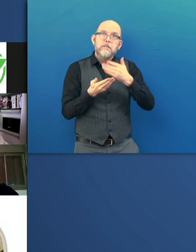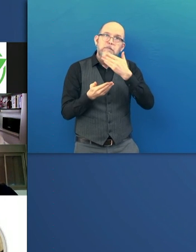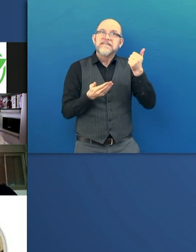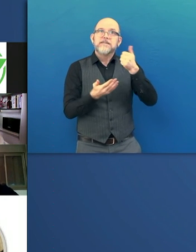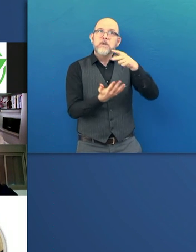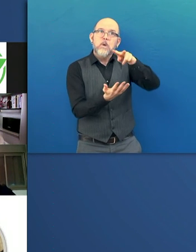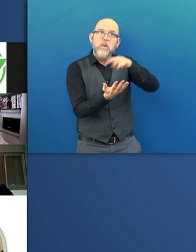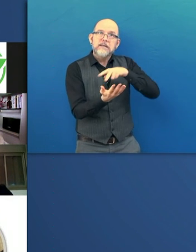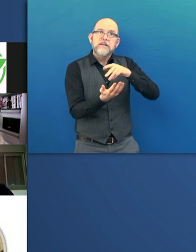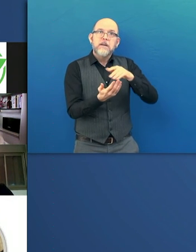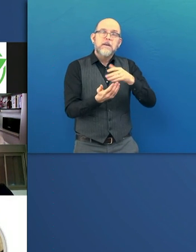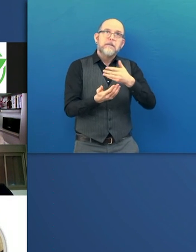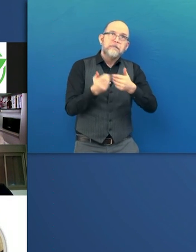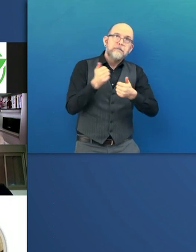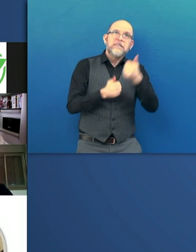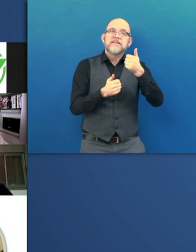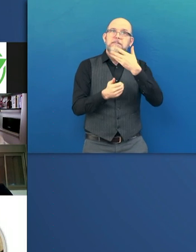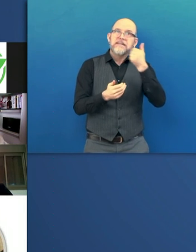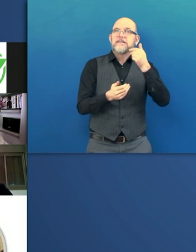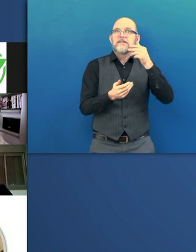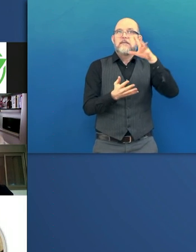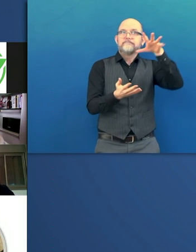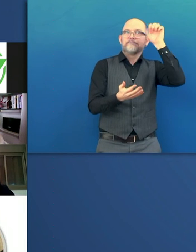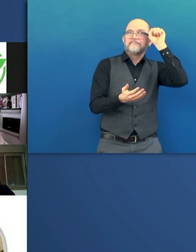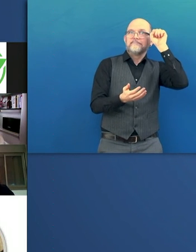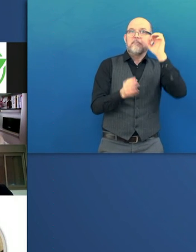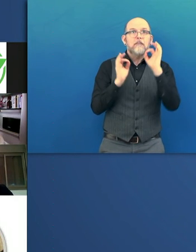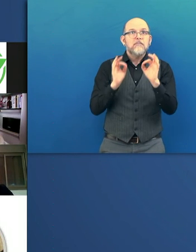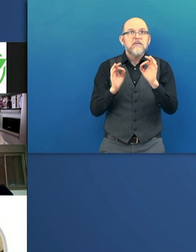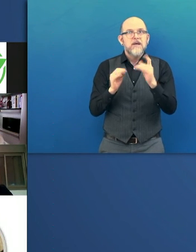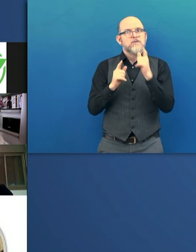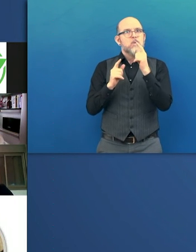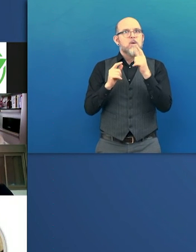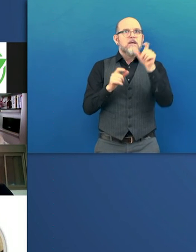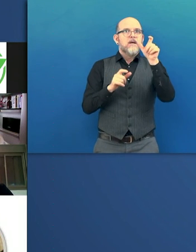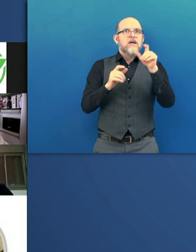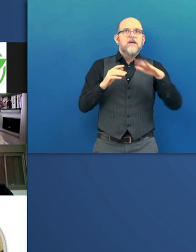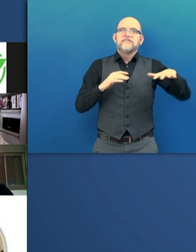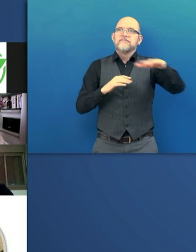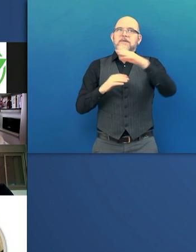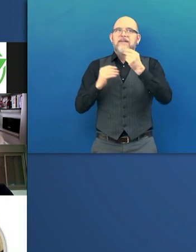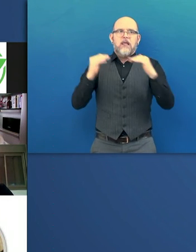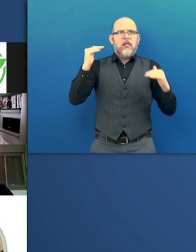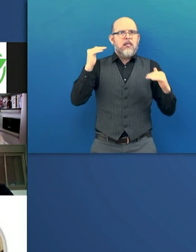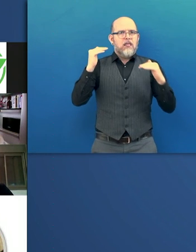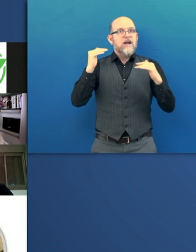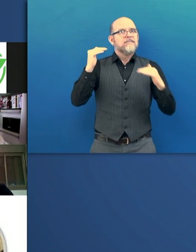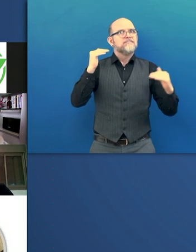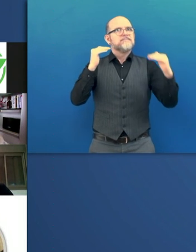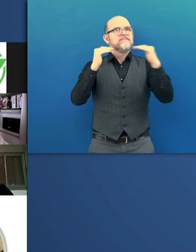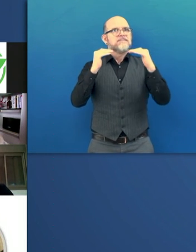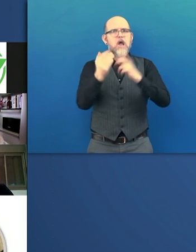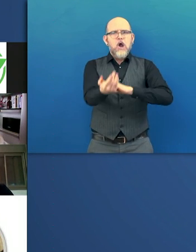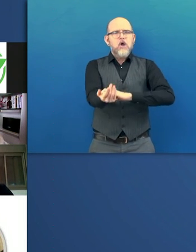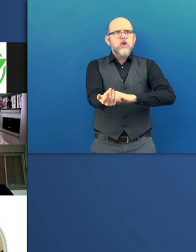understand better. And we create equality for all in reaching out the solutions of neurofeedback and multi-sensory